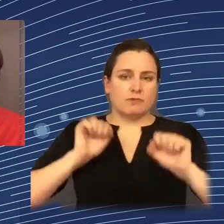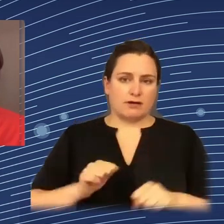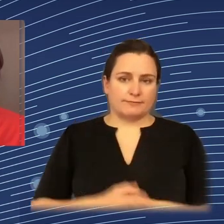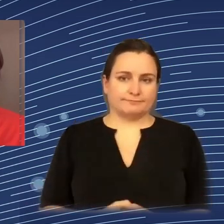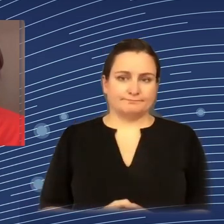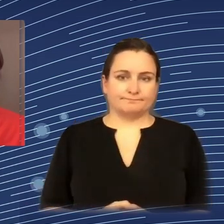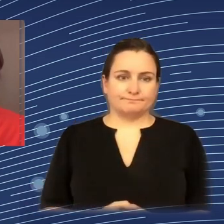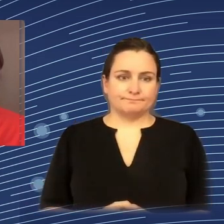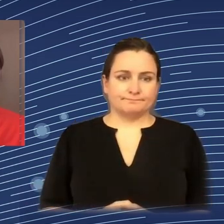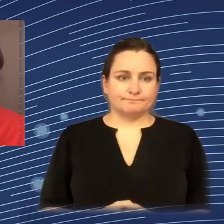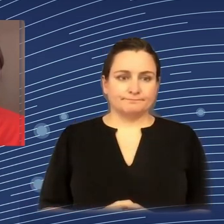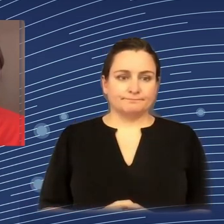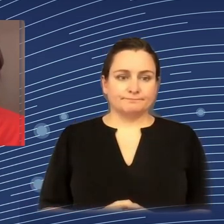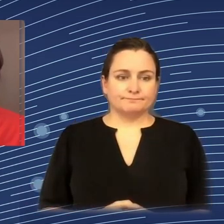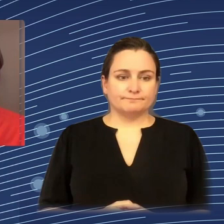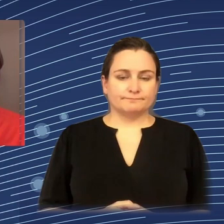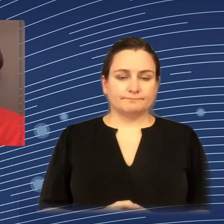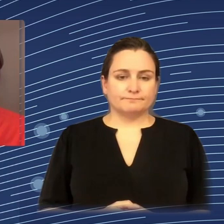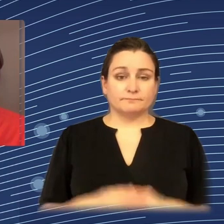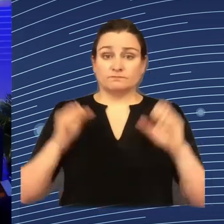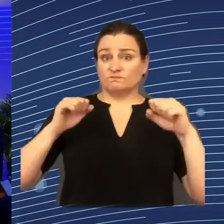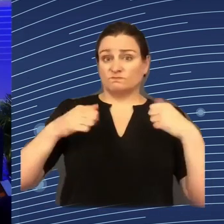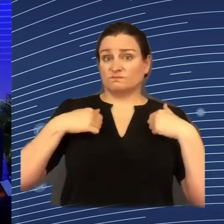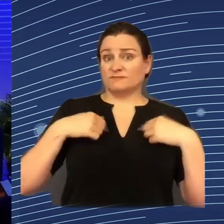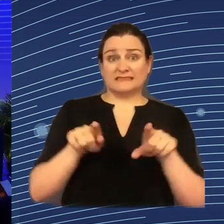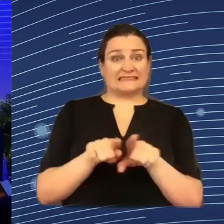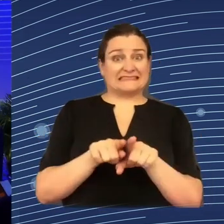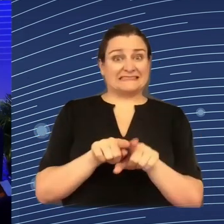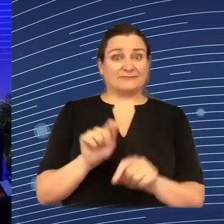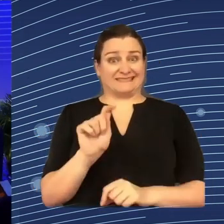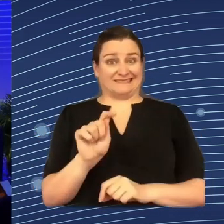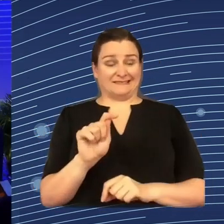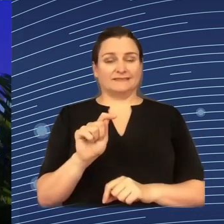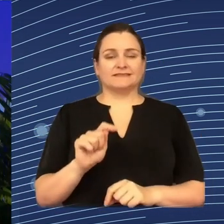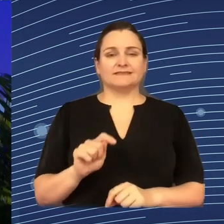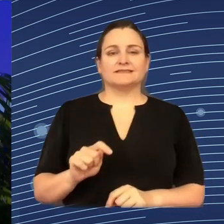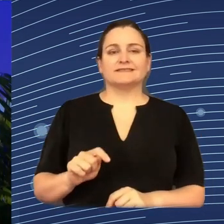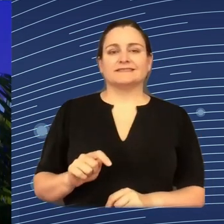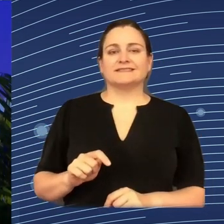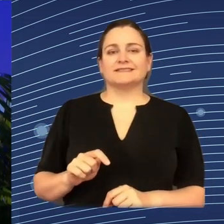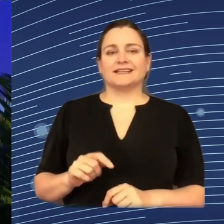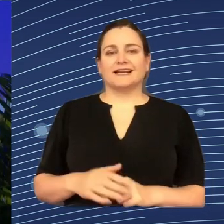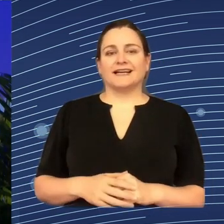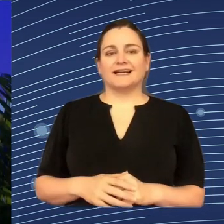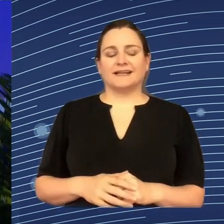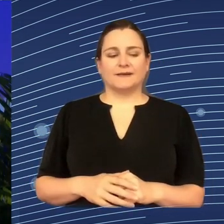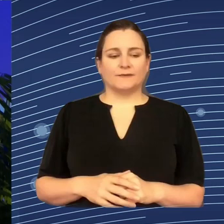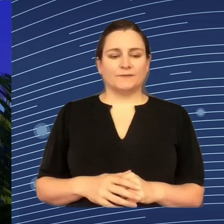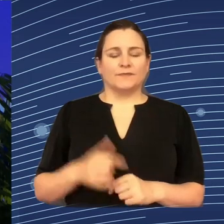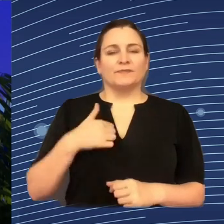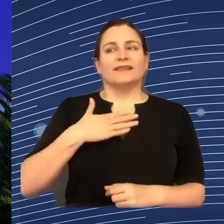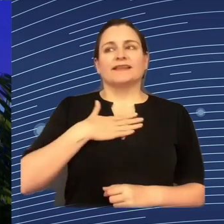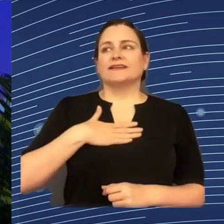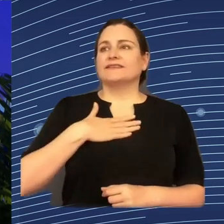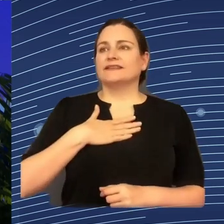you for the question. I was actually wanting to ask you to intervene exactly on this while the others were replying. So I think that for me in